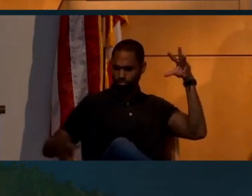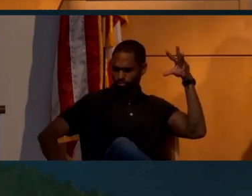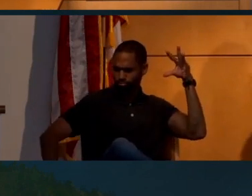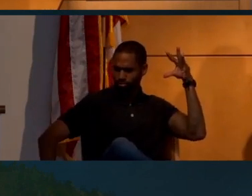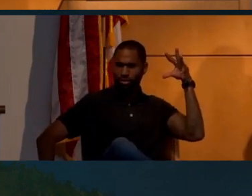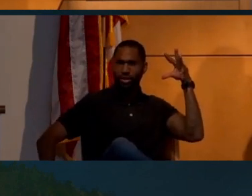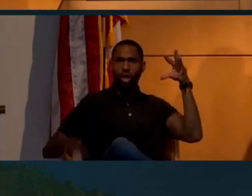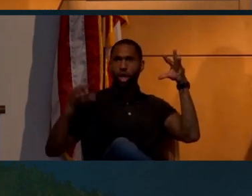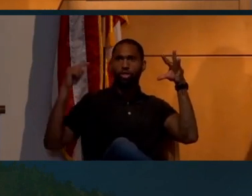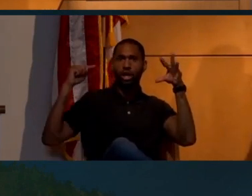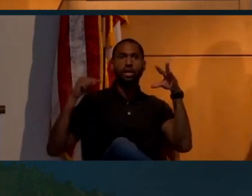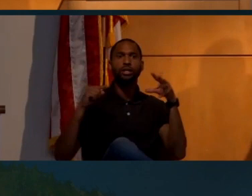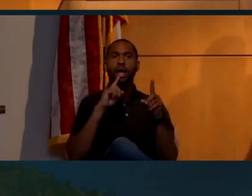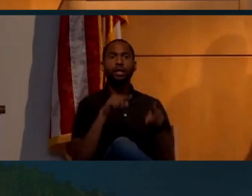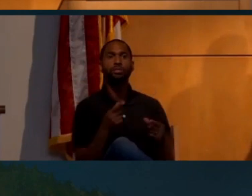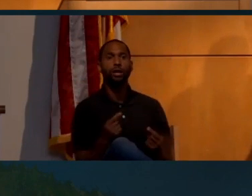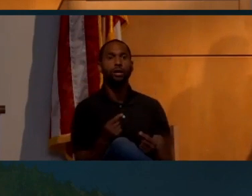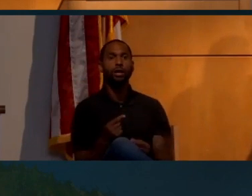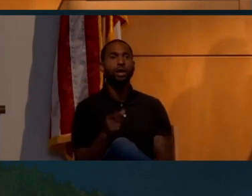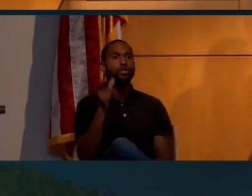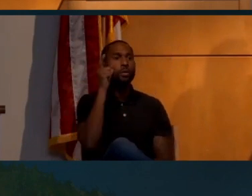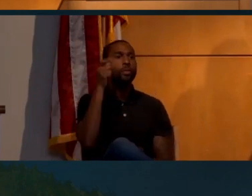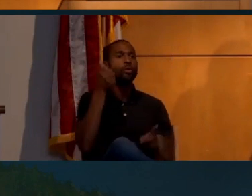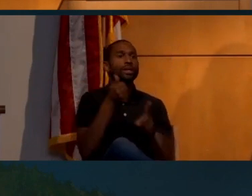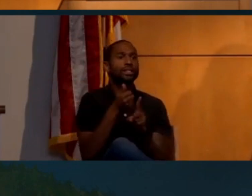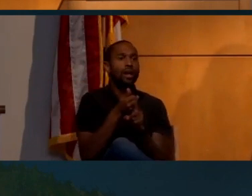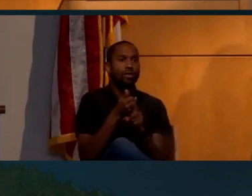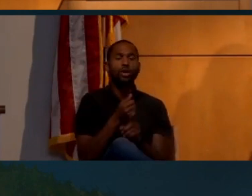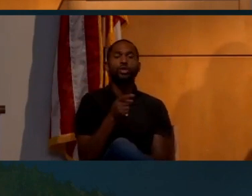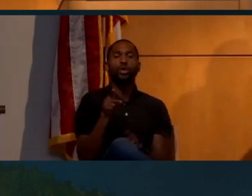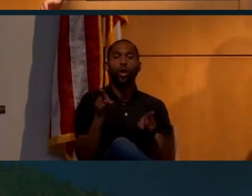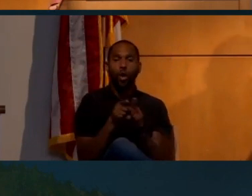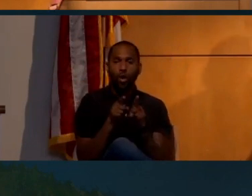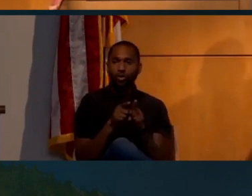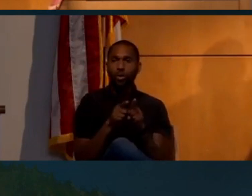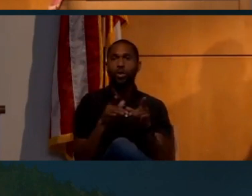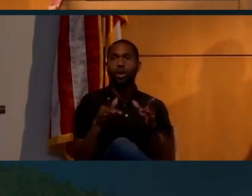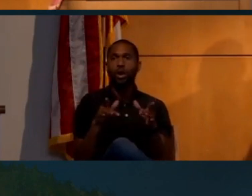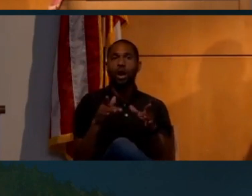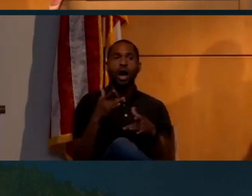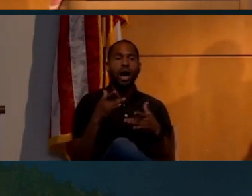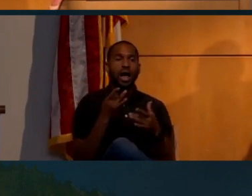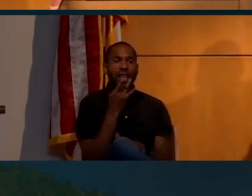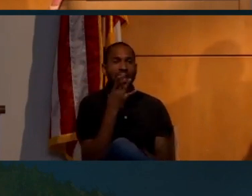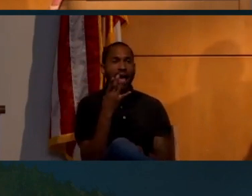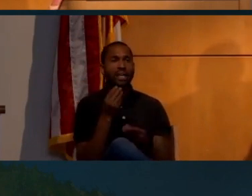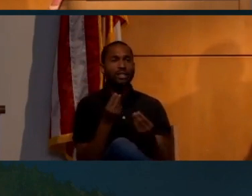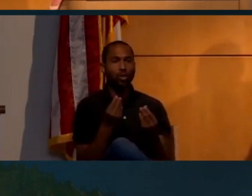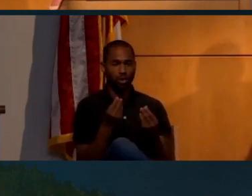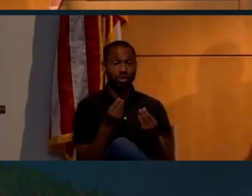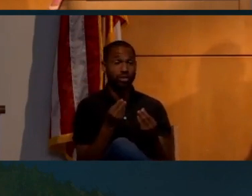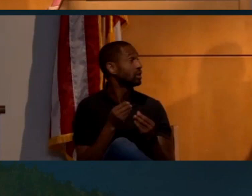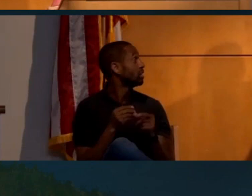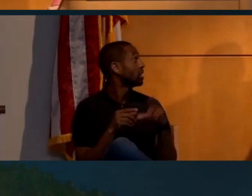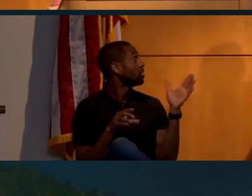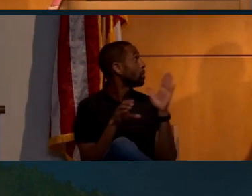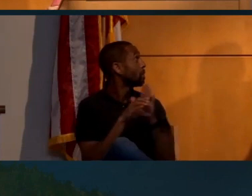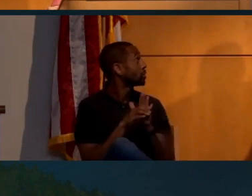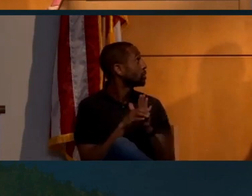and on the other side? And the answer is the Moon is also a light source. This is another image taken